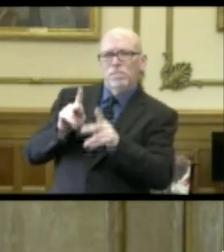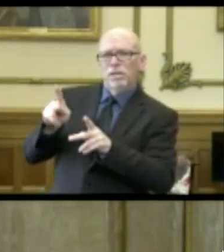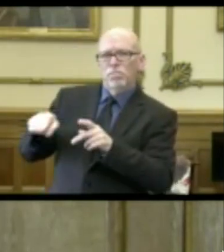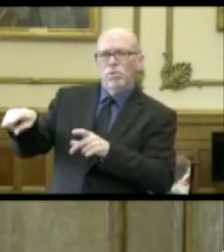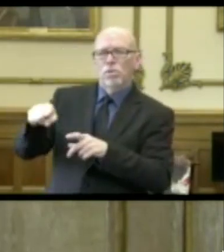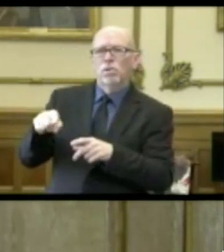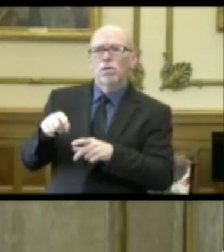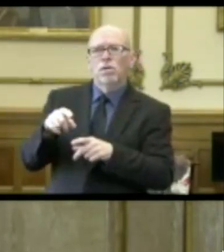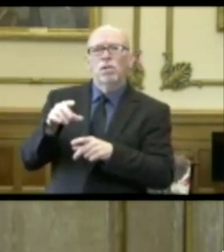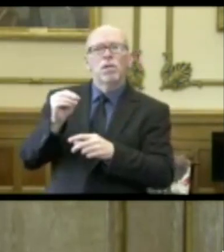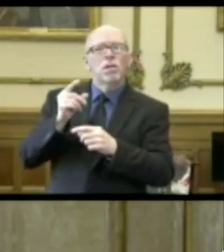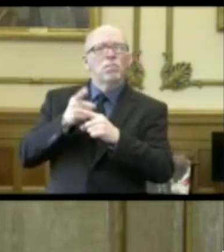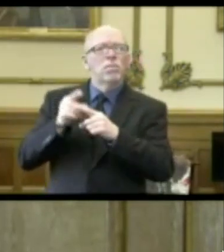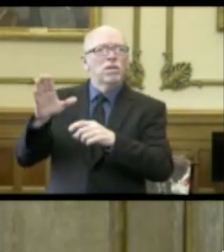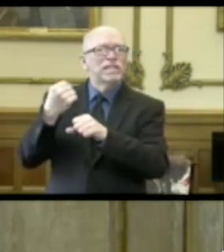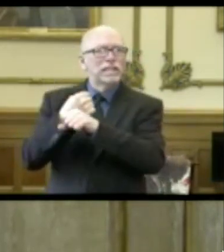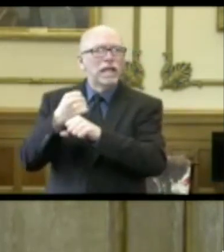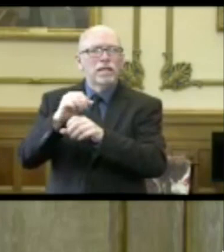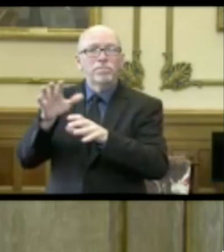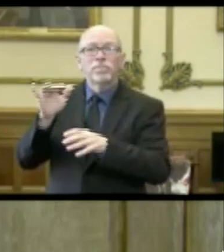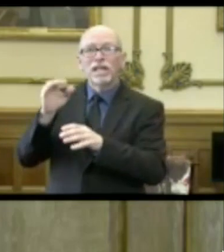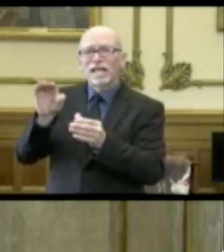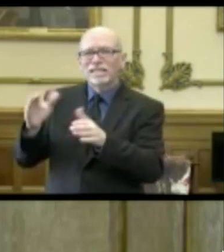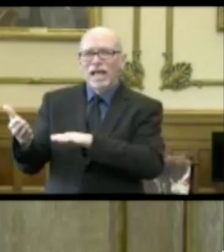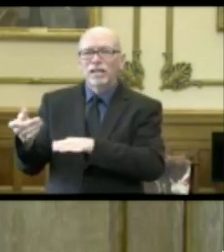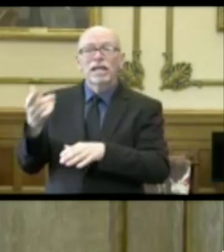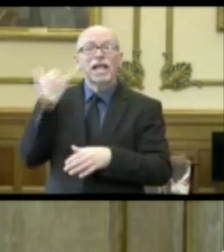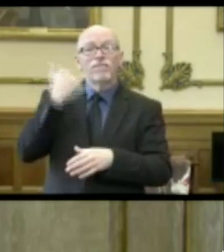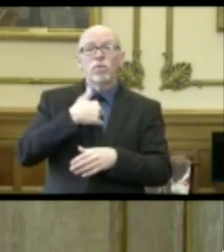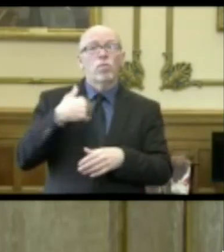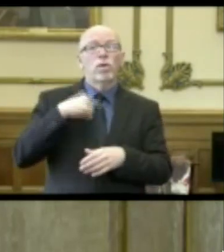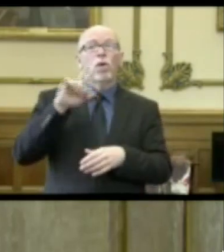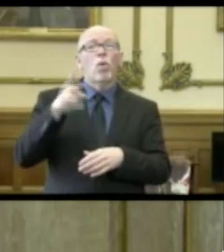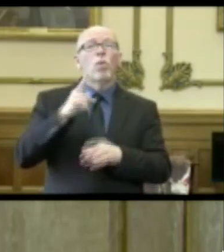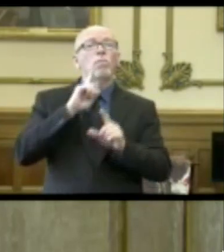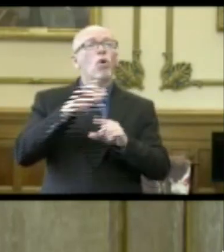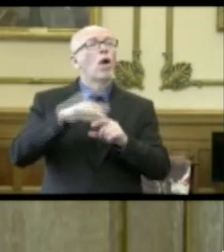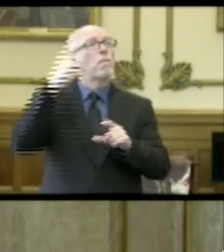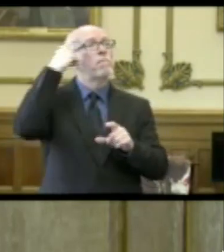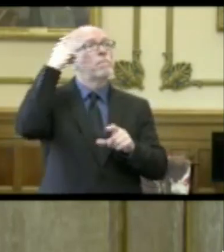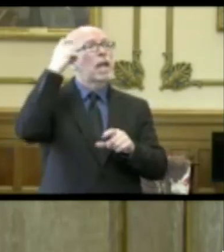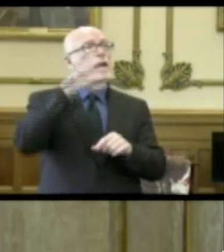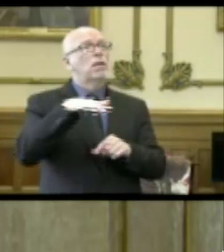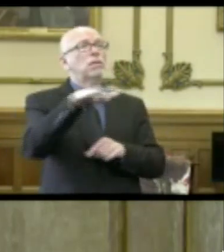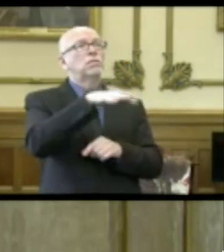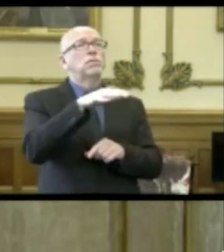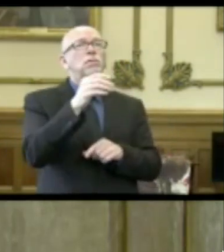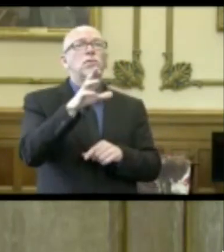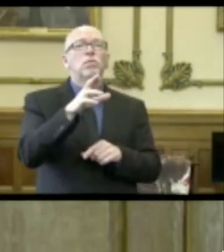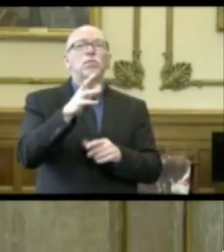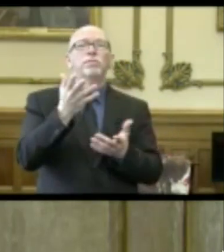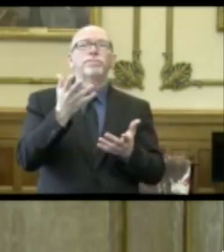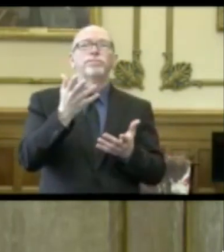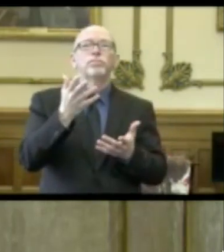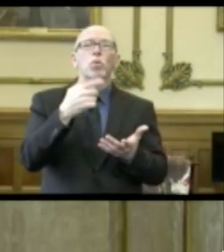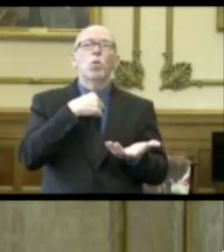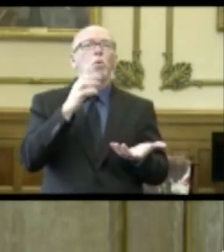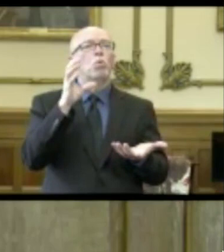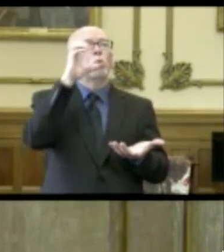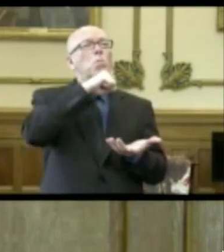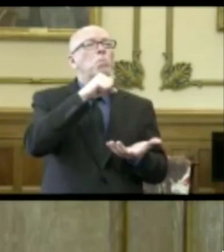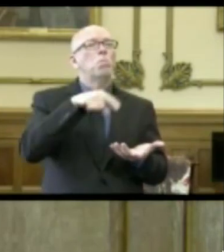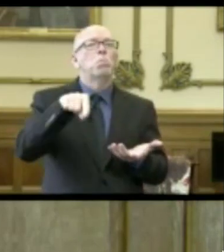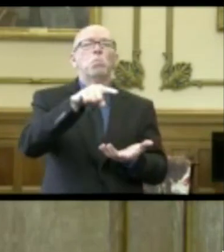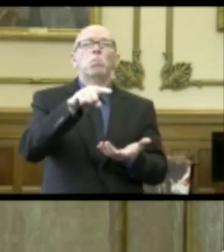addition to those deaths because if we only report on the other suspected COVID-19 or presumed COVID